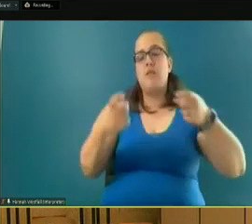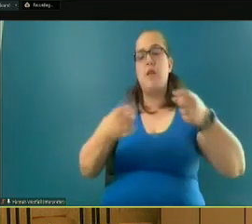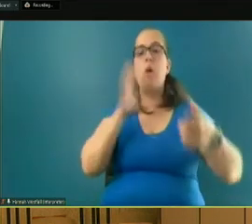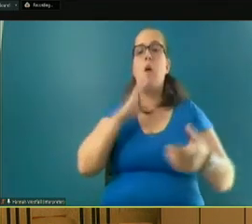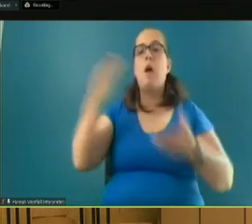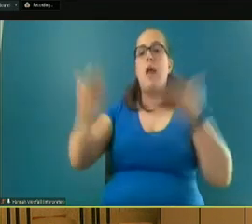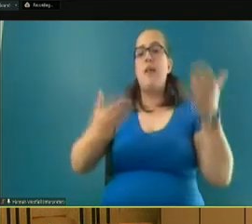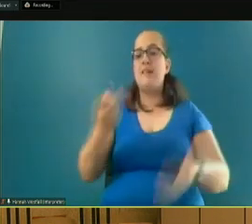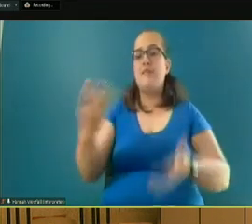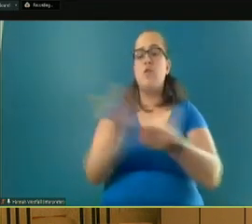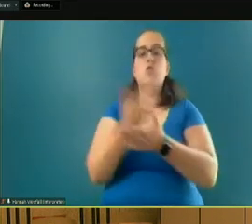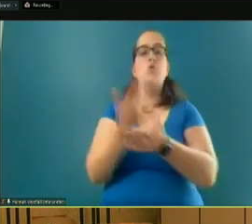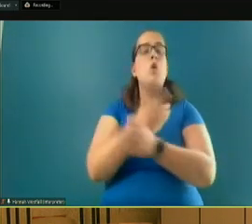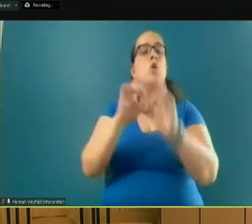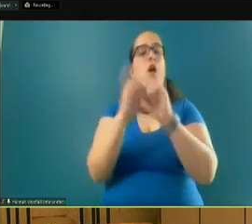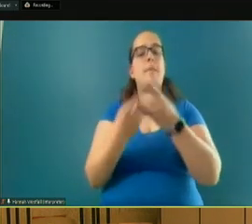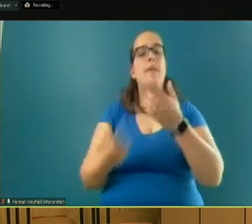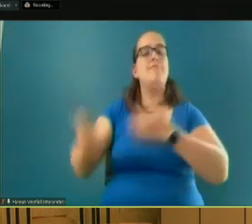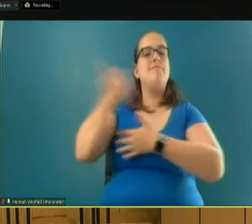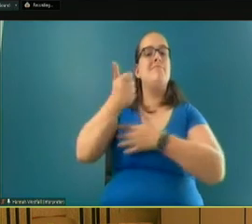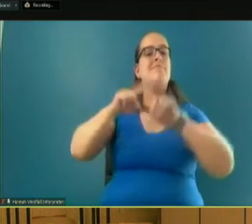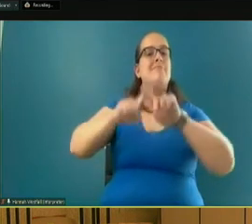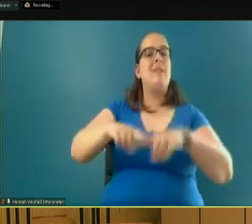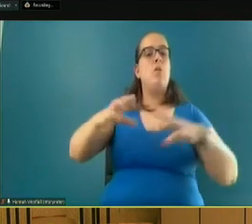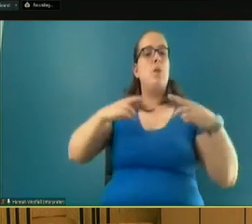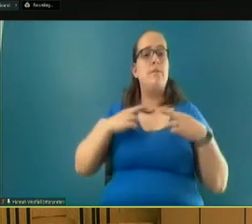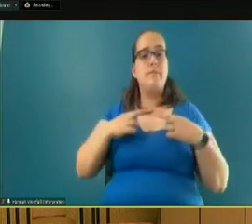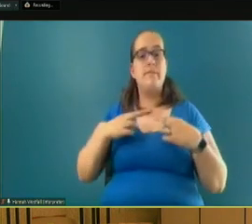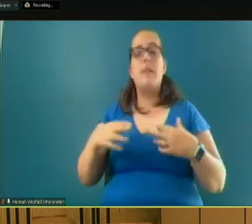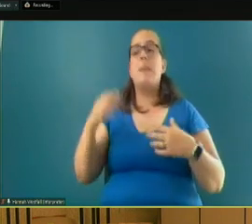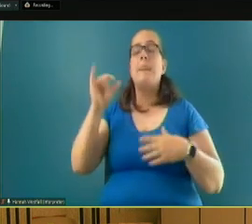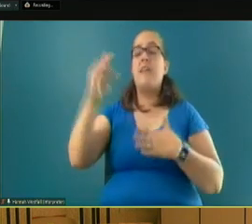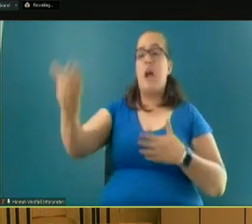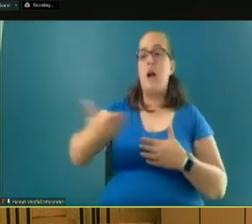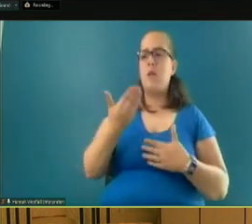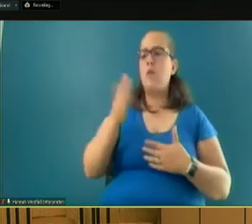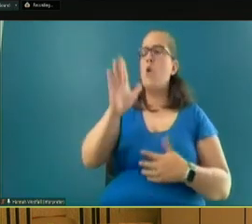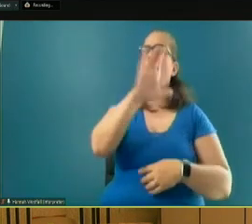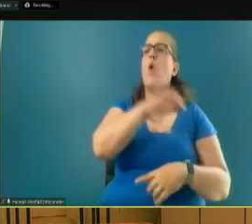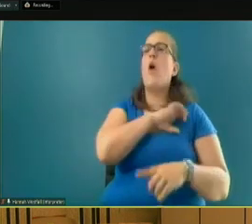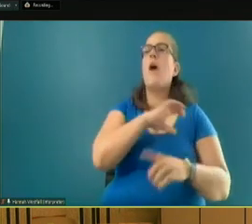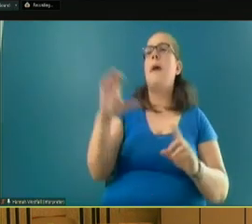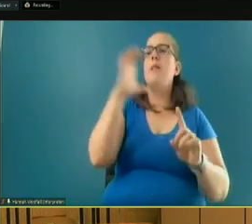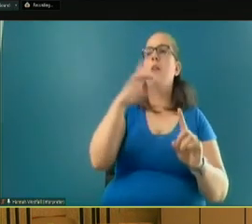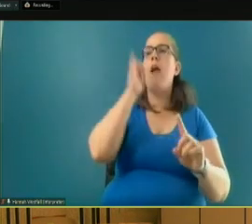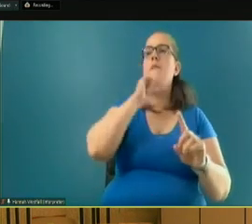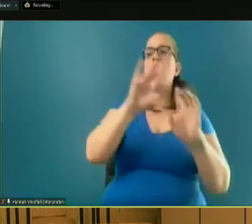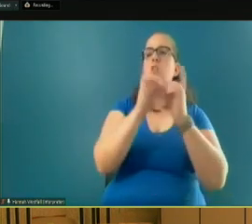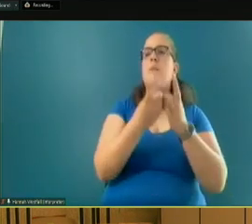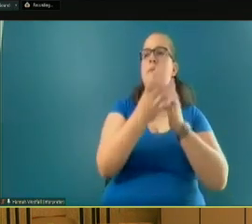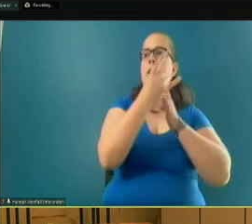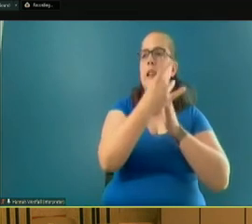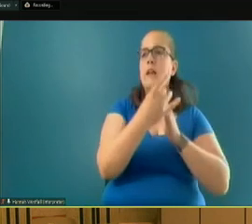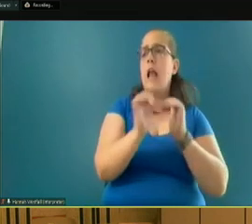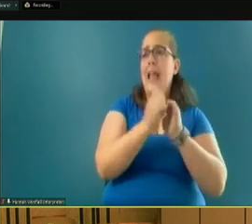department heads based on retirements. If hired as county administrator, what characteristics would you look for in a department head, and how would you